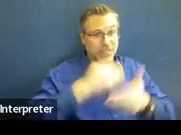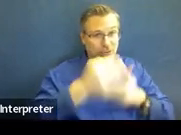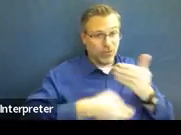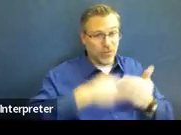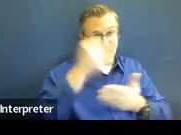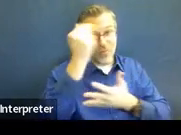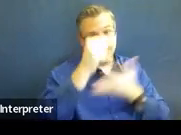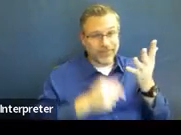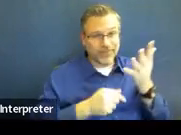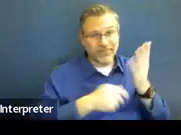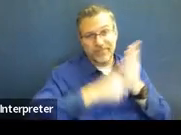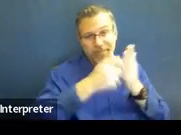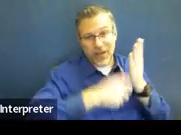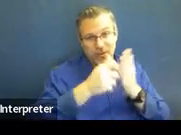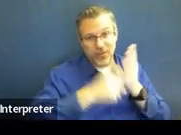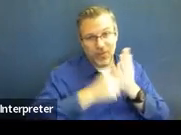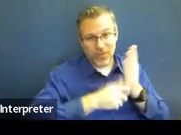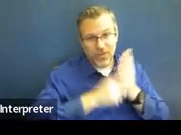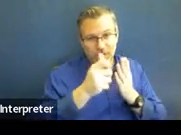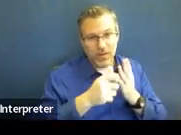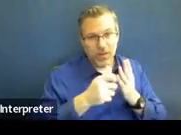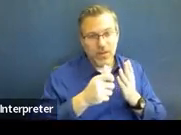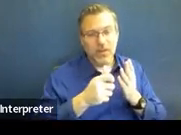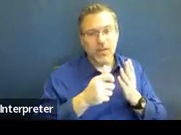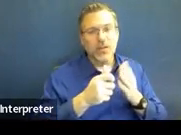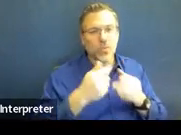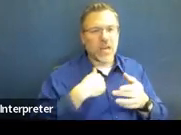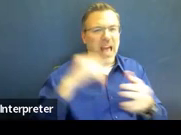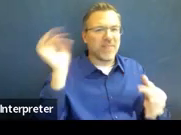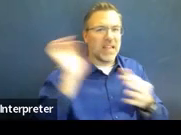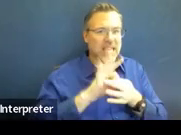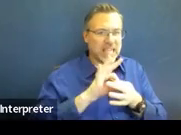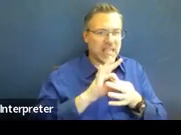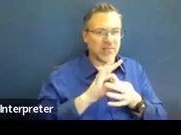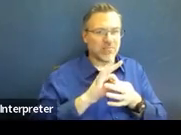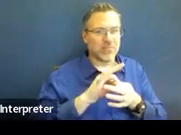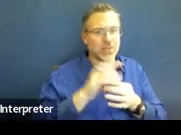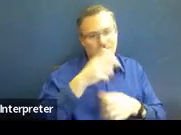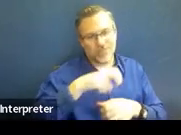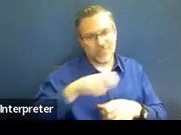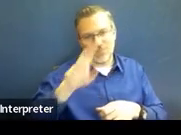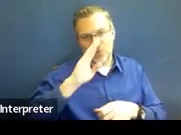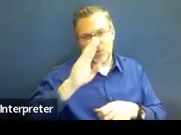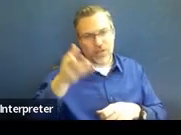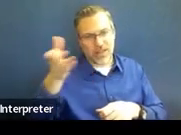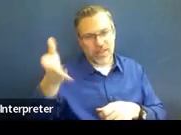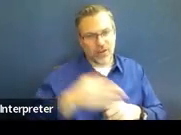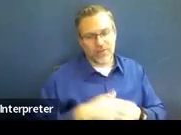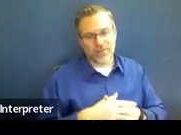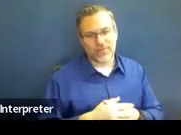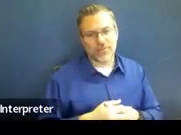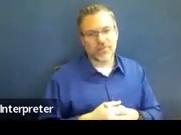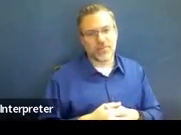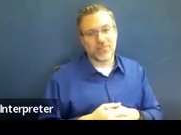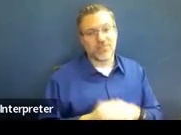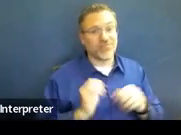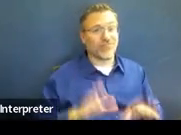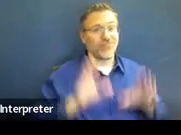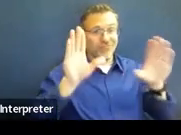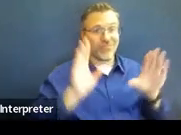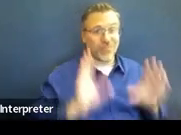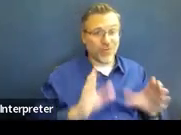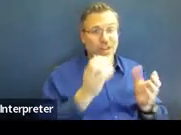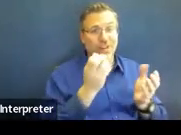The title procedural manual is a link that will take you directly to the procedural manual. So it's a great resource.